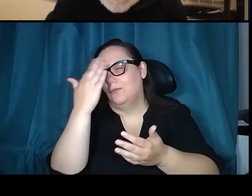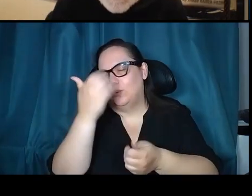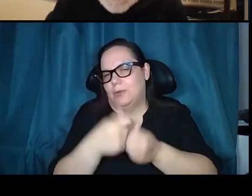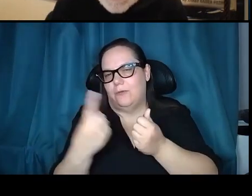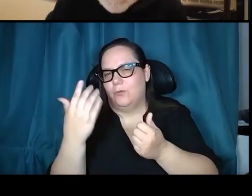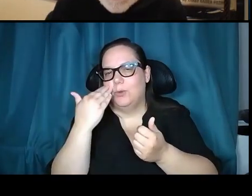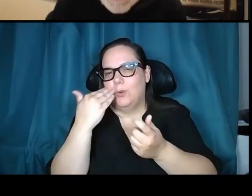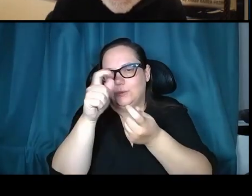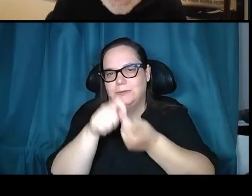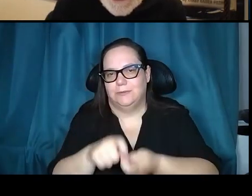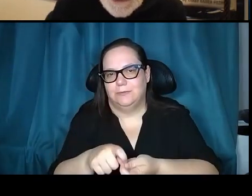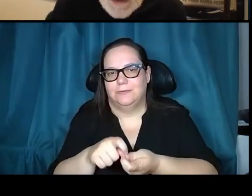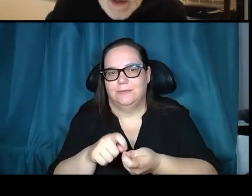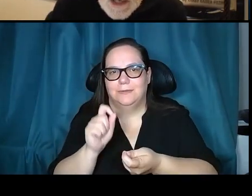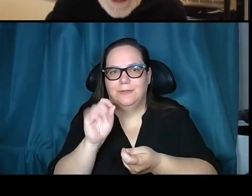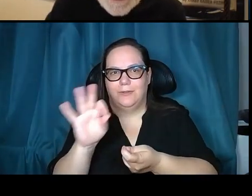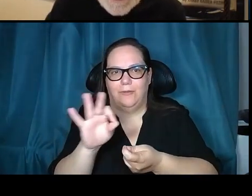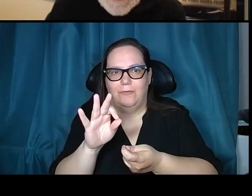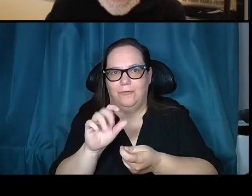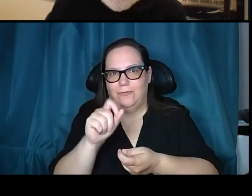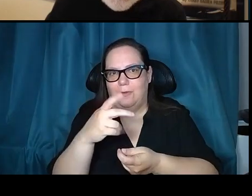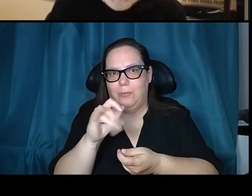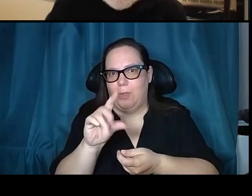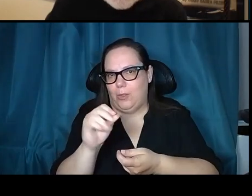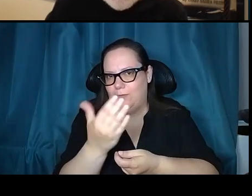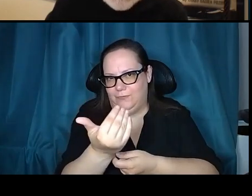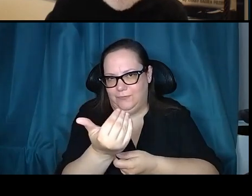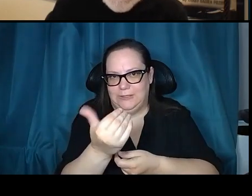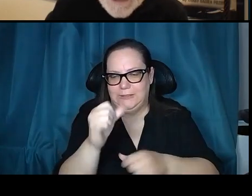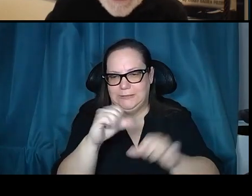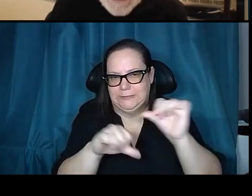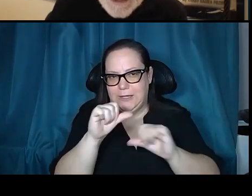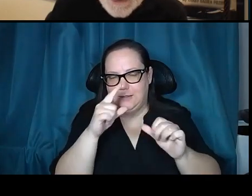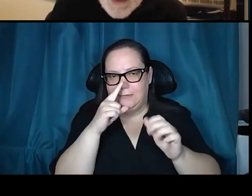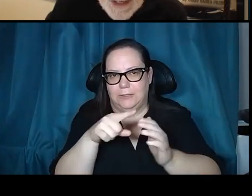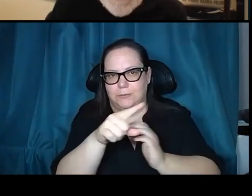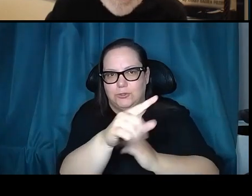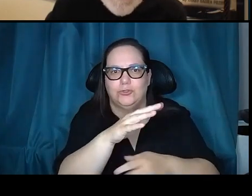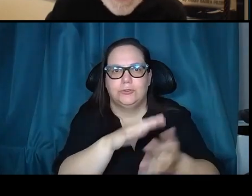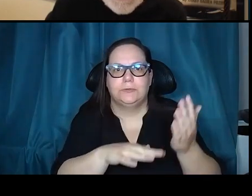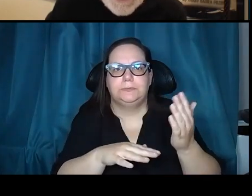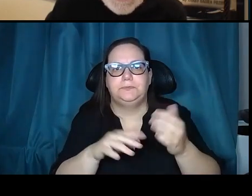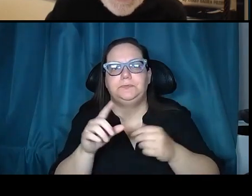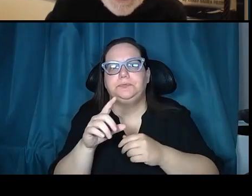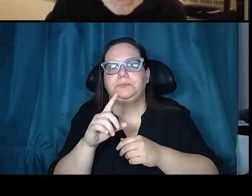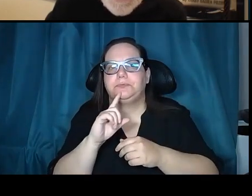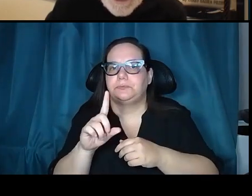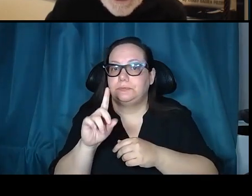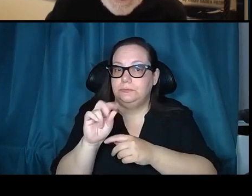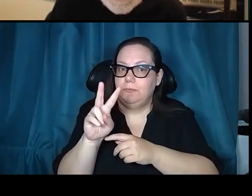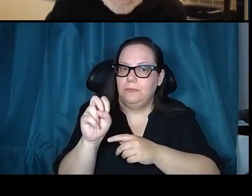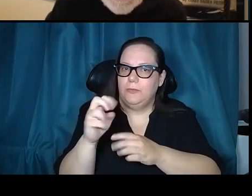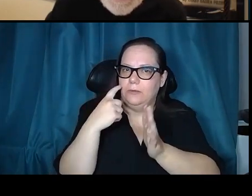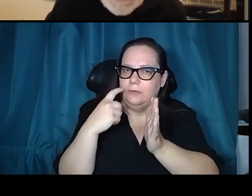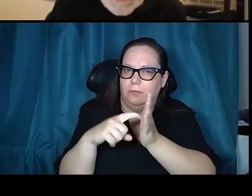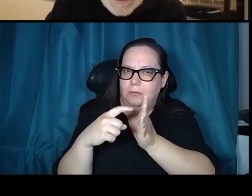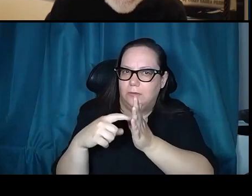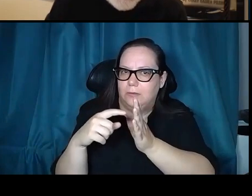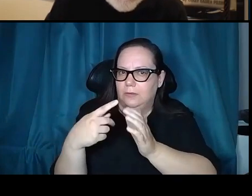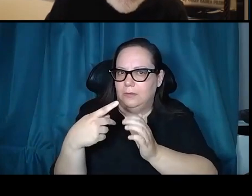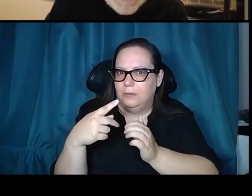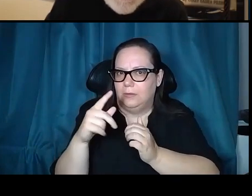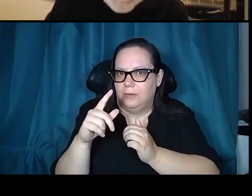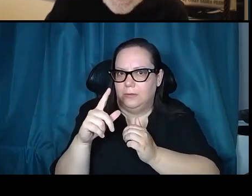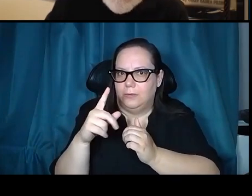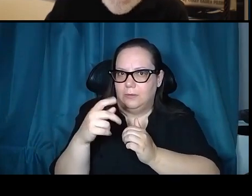first scientific expedition of moon. Genesis rock. Dave spotted plagioclase 20 from about six meters away. He says,